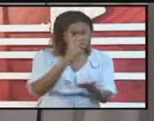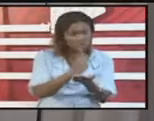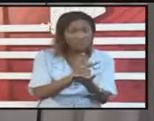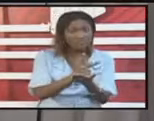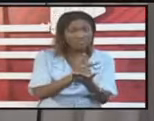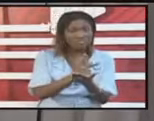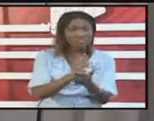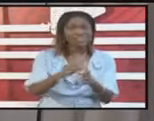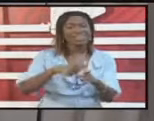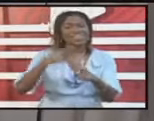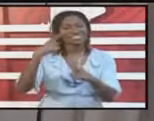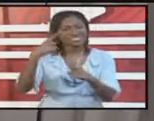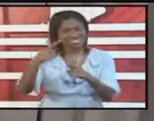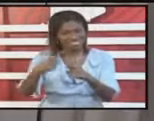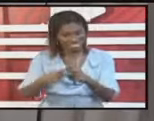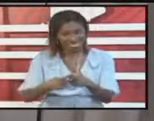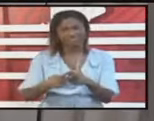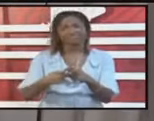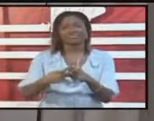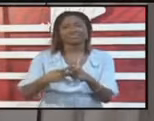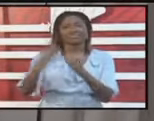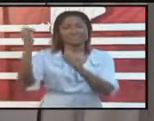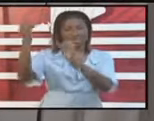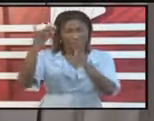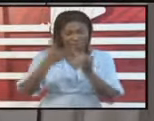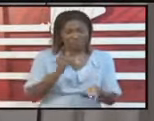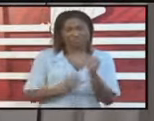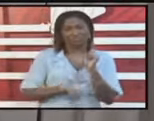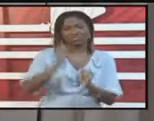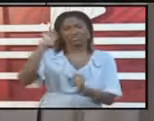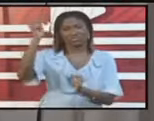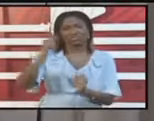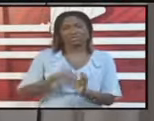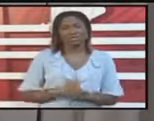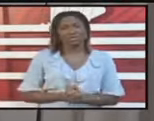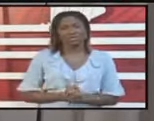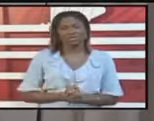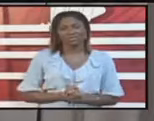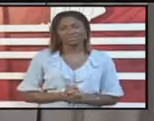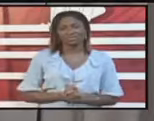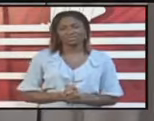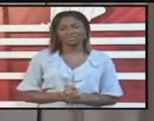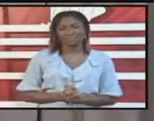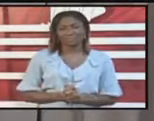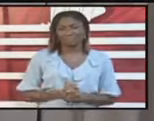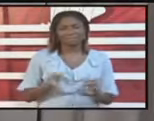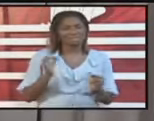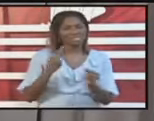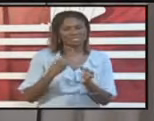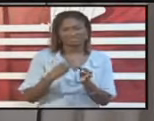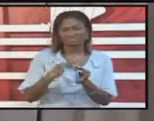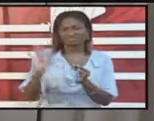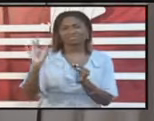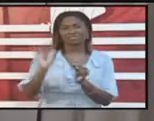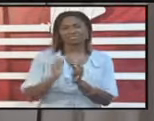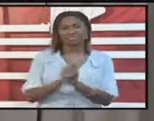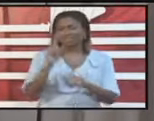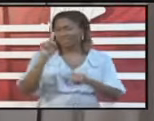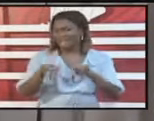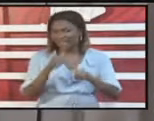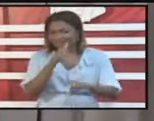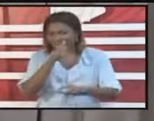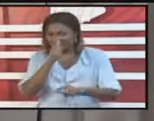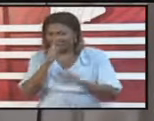plane because you will be granted approval and an exemption to return to Trinidad and Tobago. It simply does not work that way.